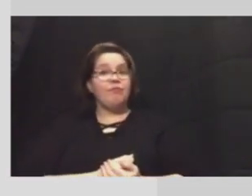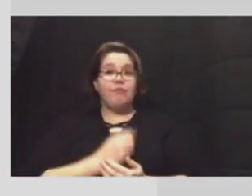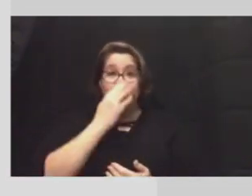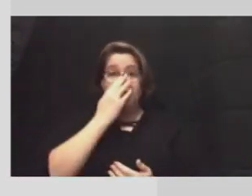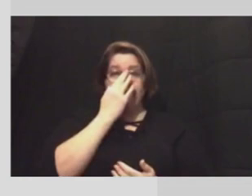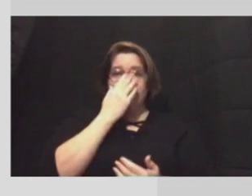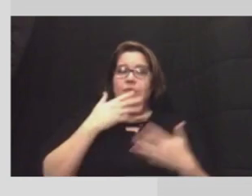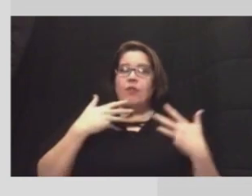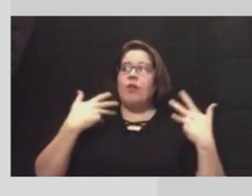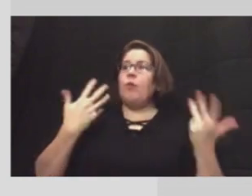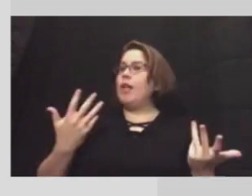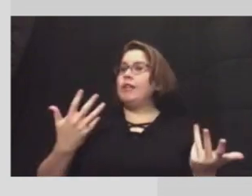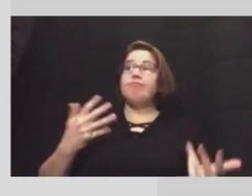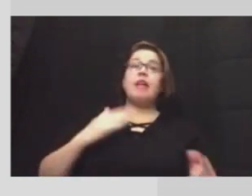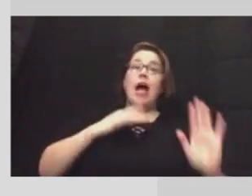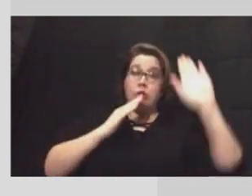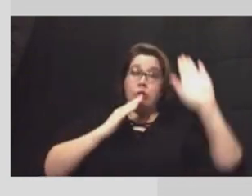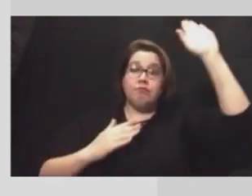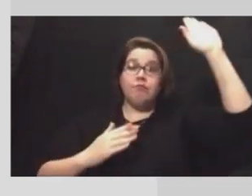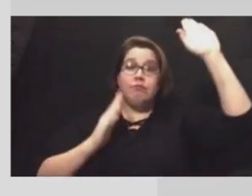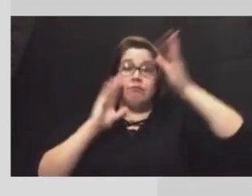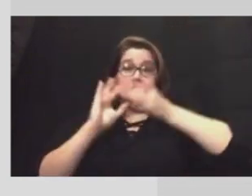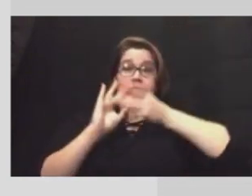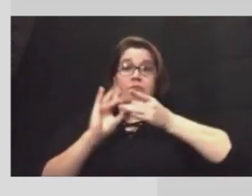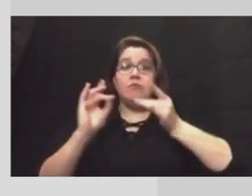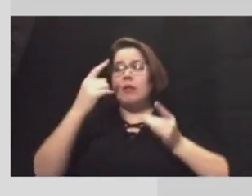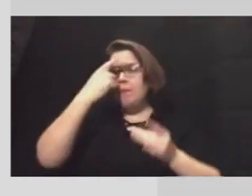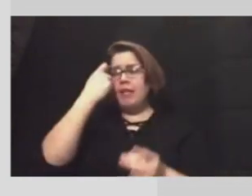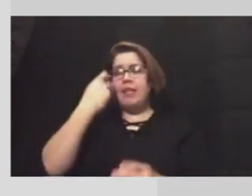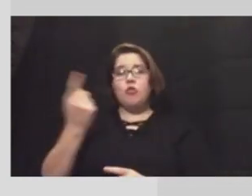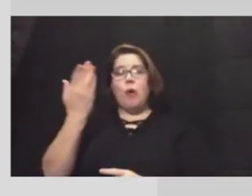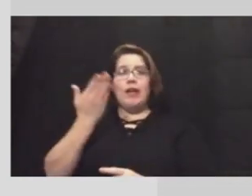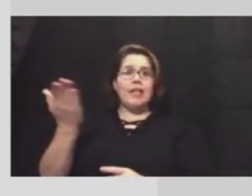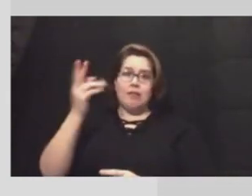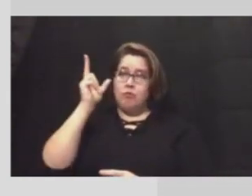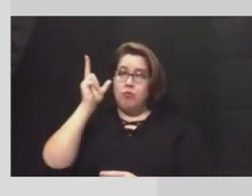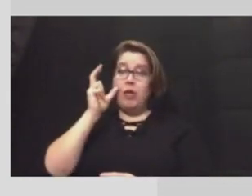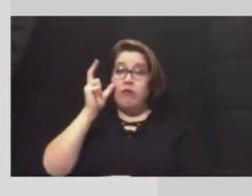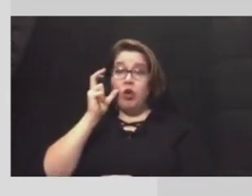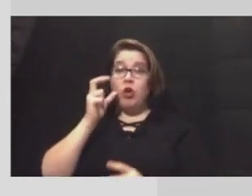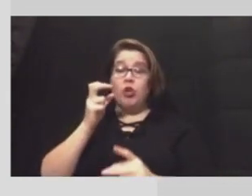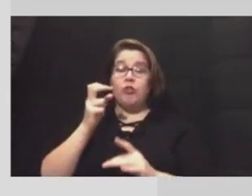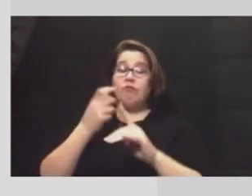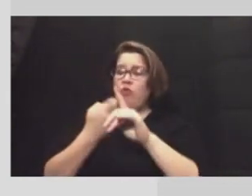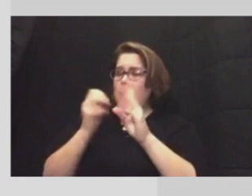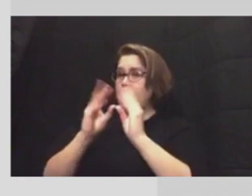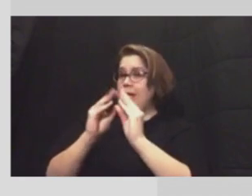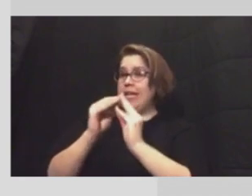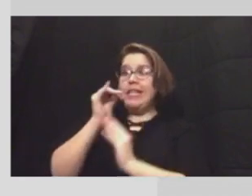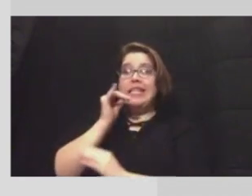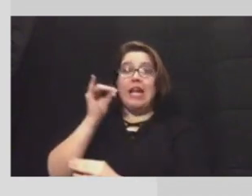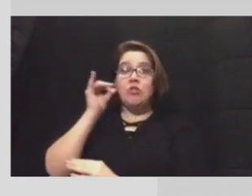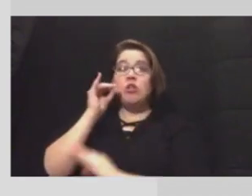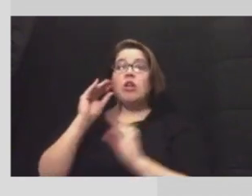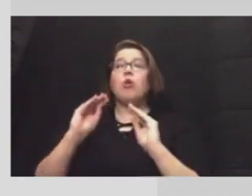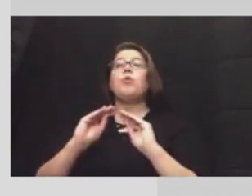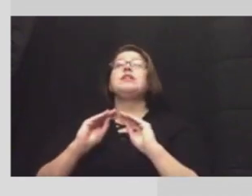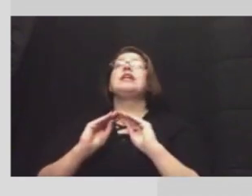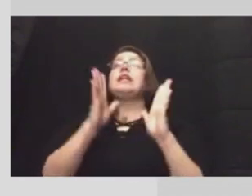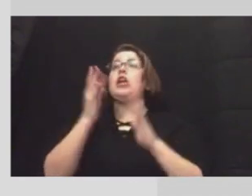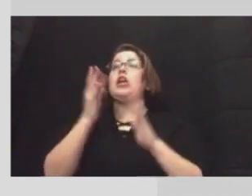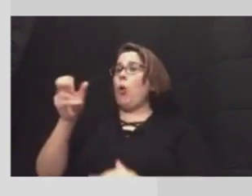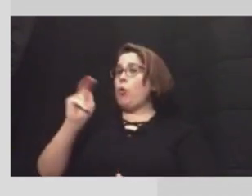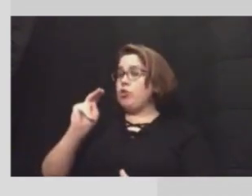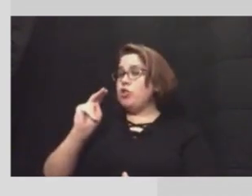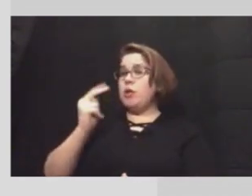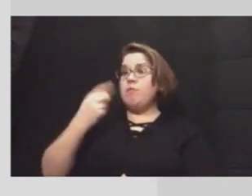oh i'll speak to that because one of the things coming out of the meeting yesterday was a clear ownership of the fact that we need